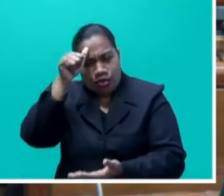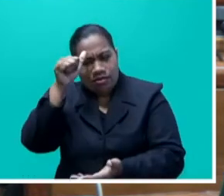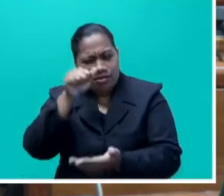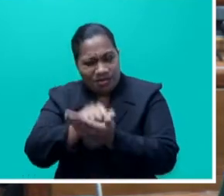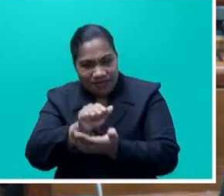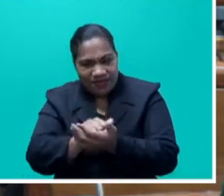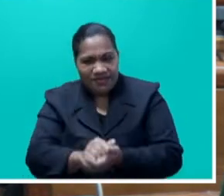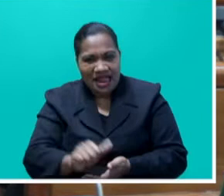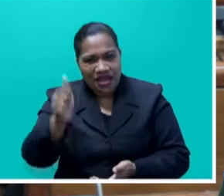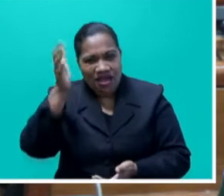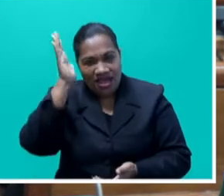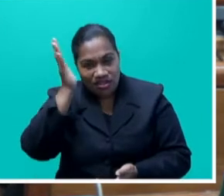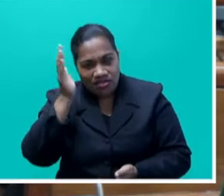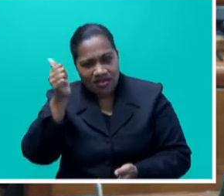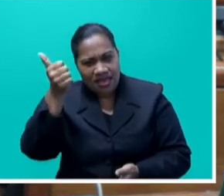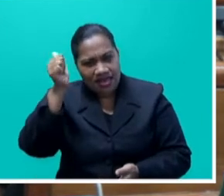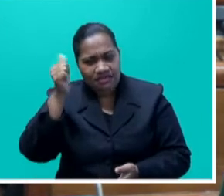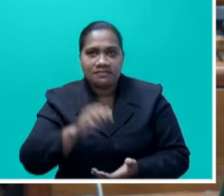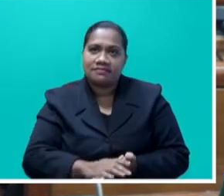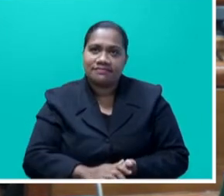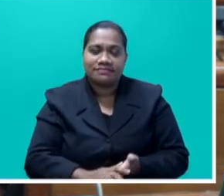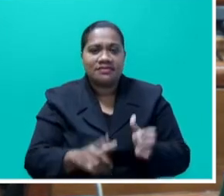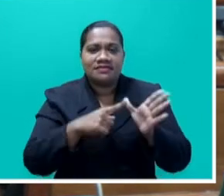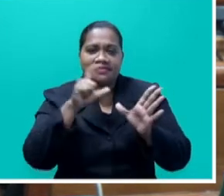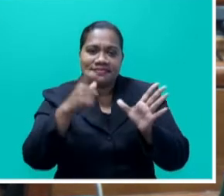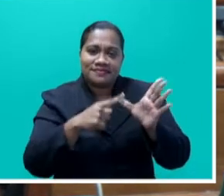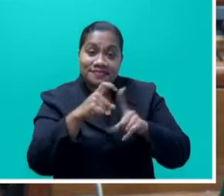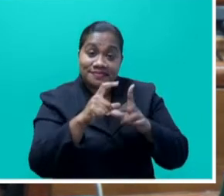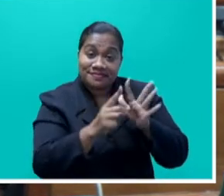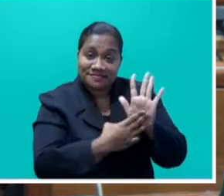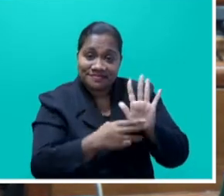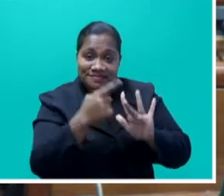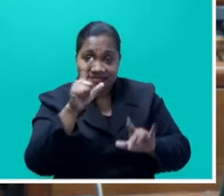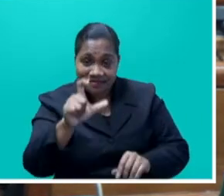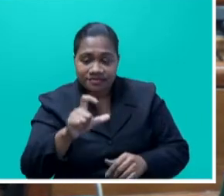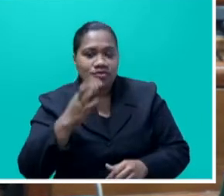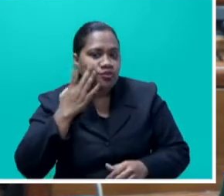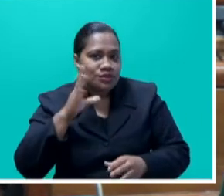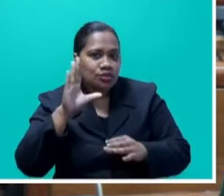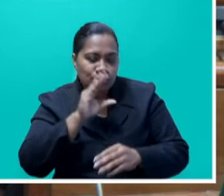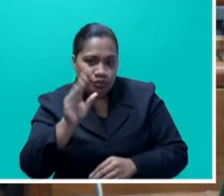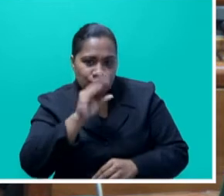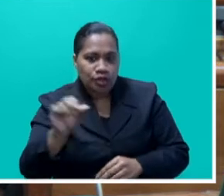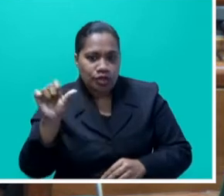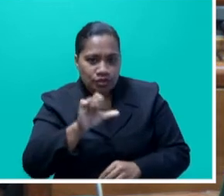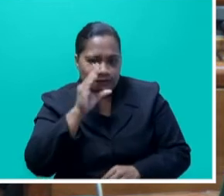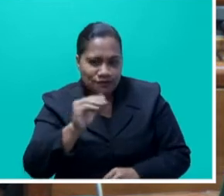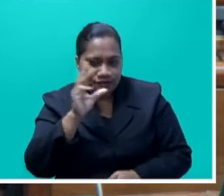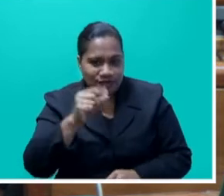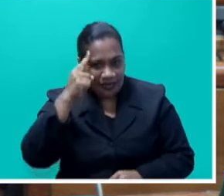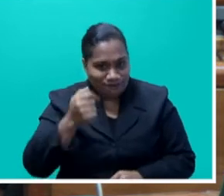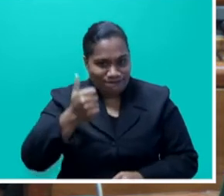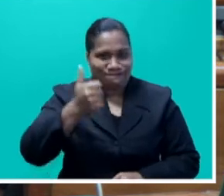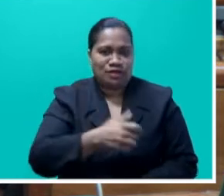researchers, who are supposed to develop new knowledge, Mr Speaker say. And when they speak, they must speak with responsibility, Mr Speaker say, because they